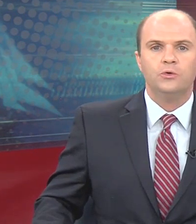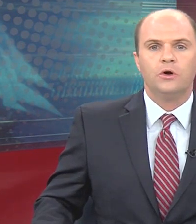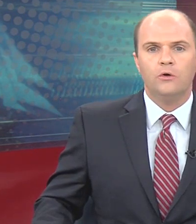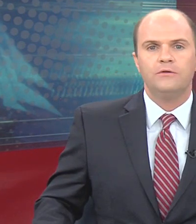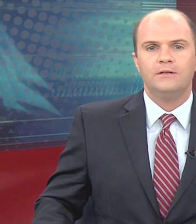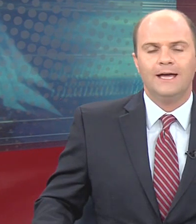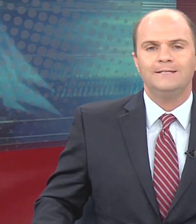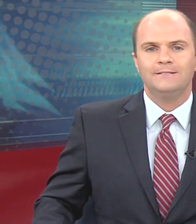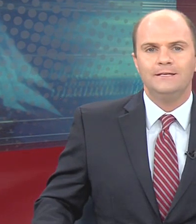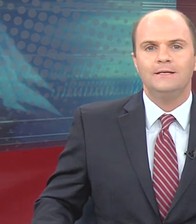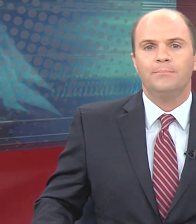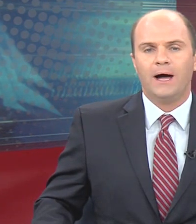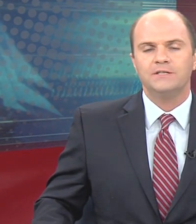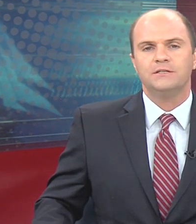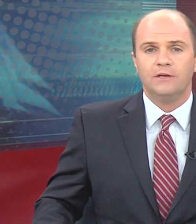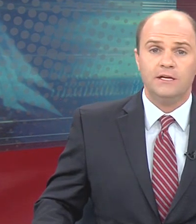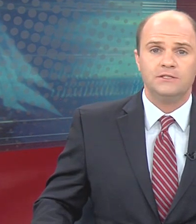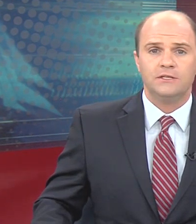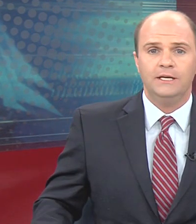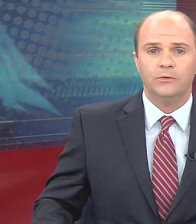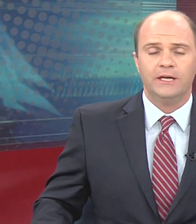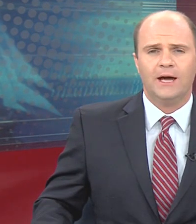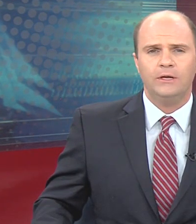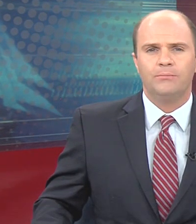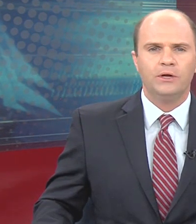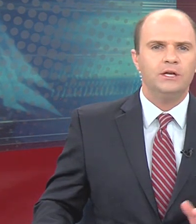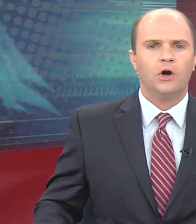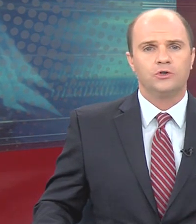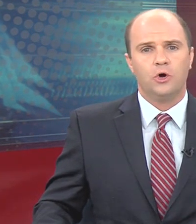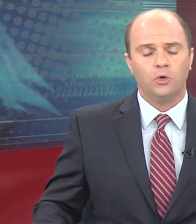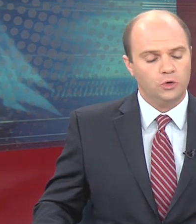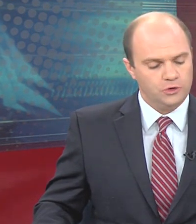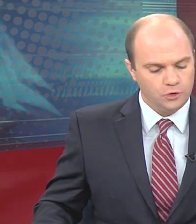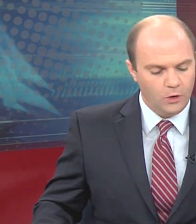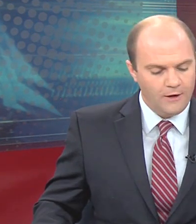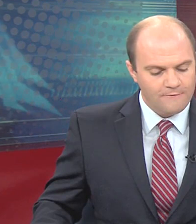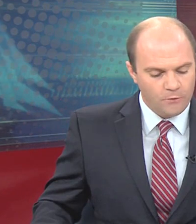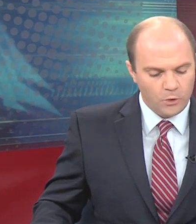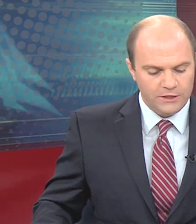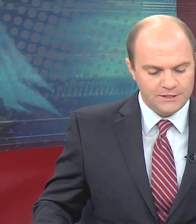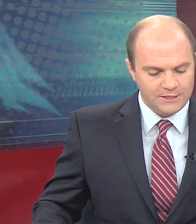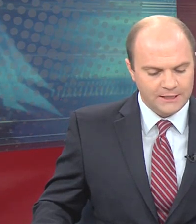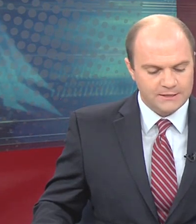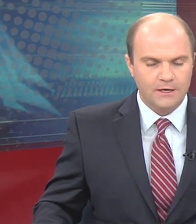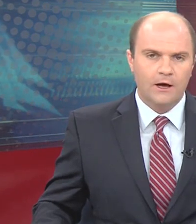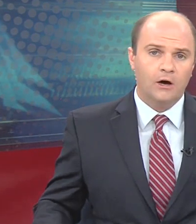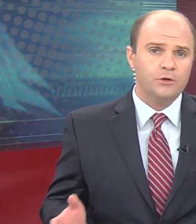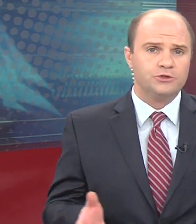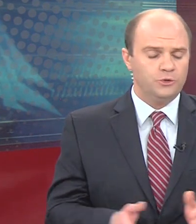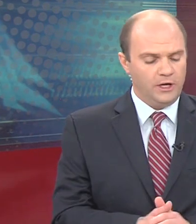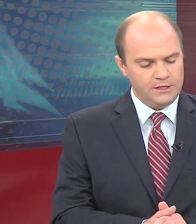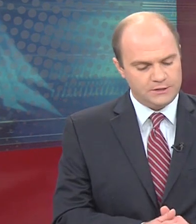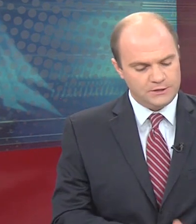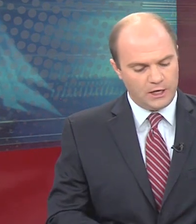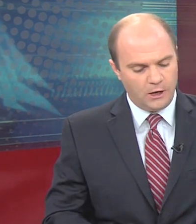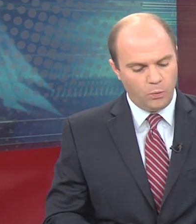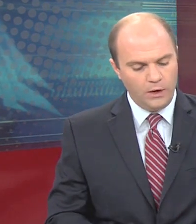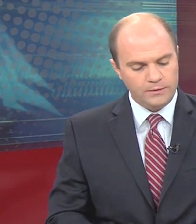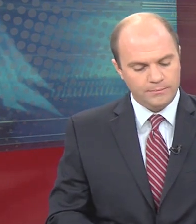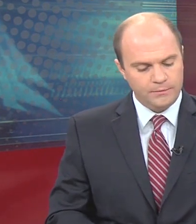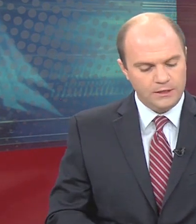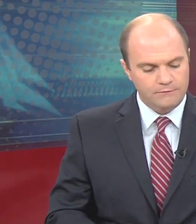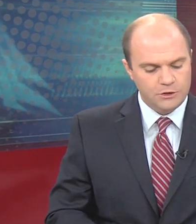new COVID-19 positive cases in Erie County, bringing our total to 46 of those new cases,